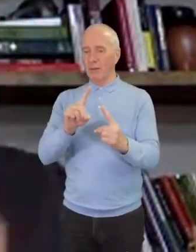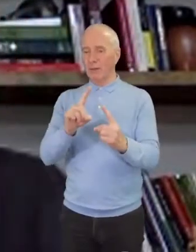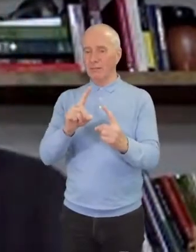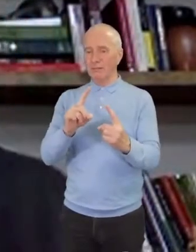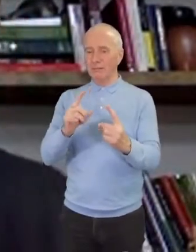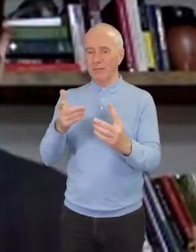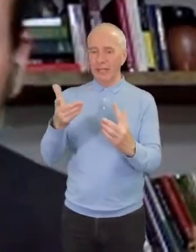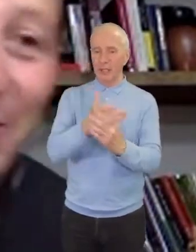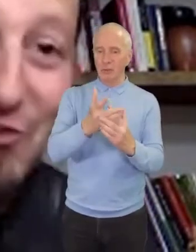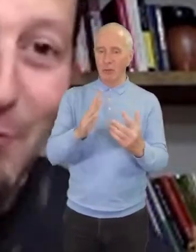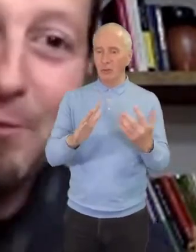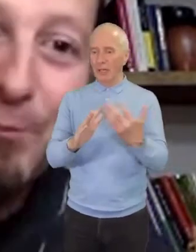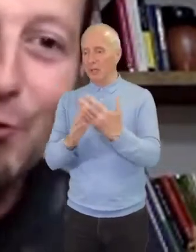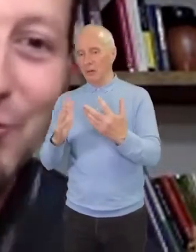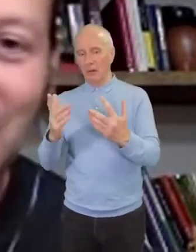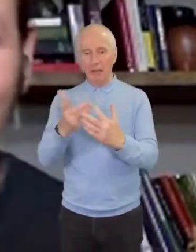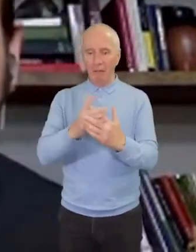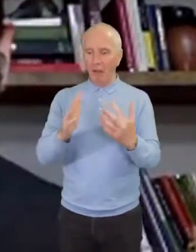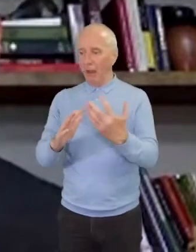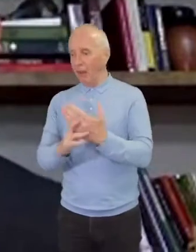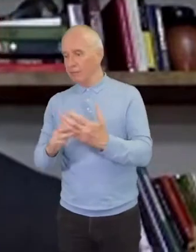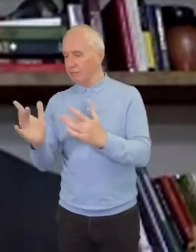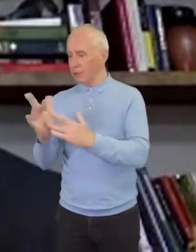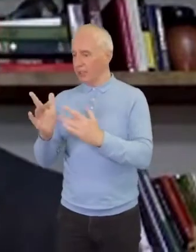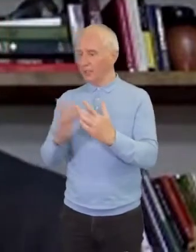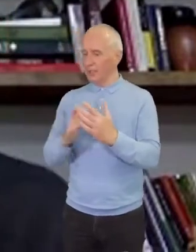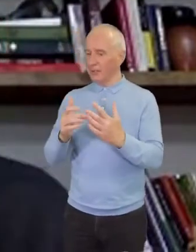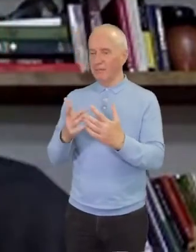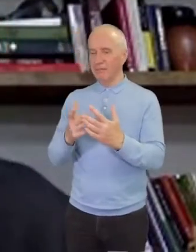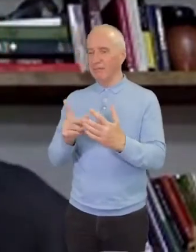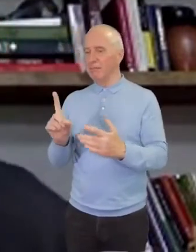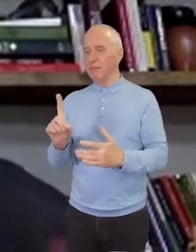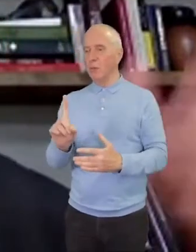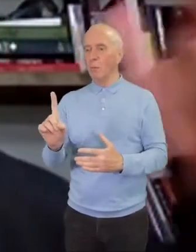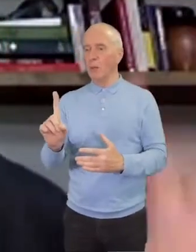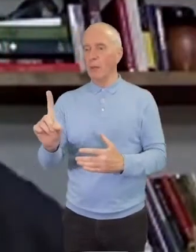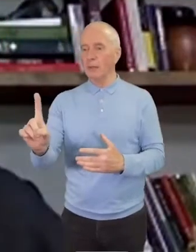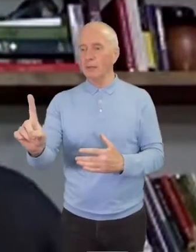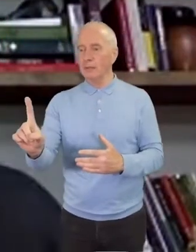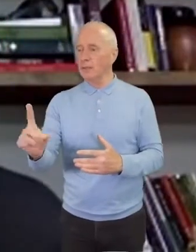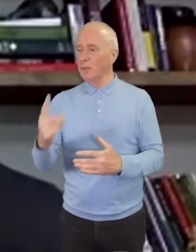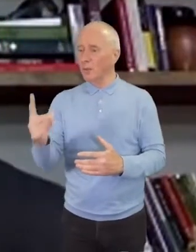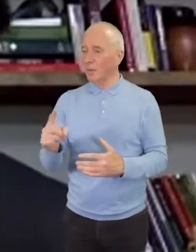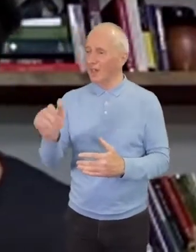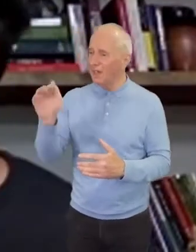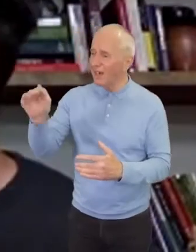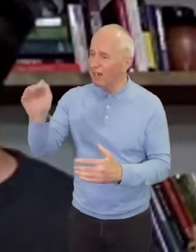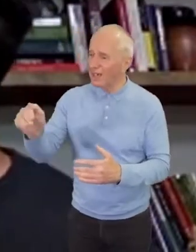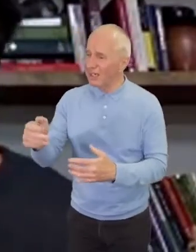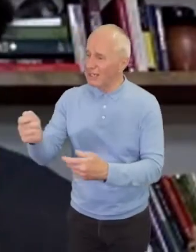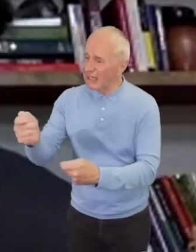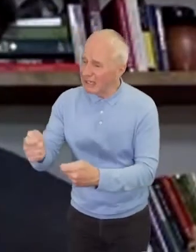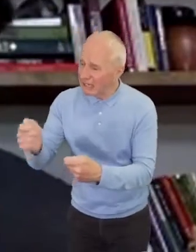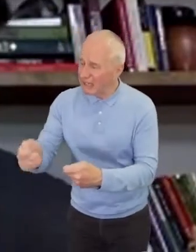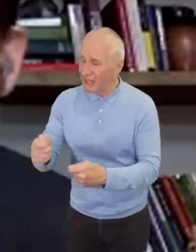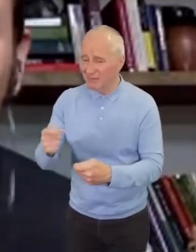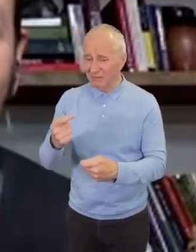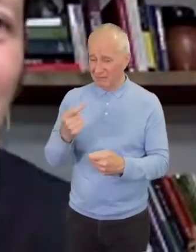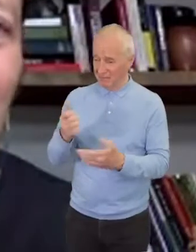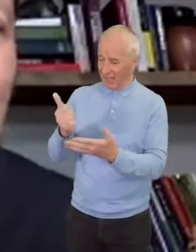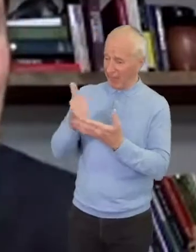is on his way somewhere and someone pulls on his, you know, on his cloak and says, can you help me out? Or my